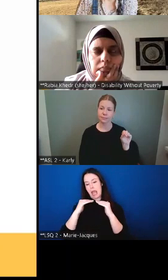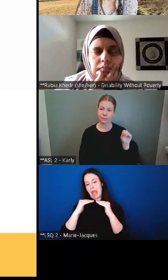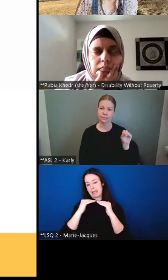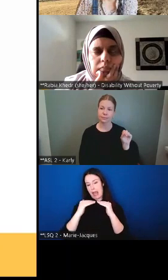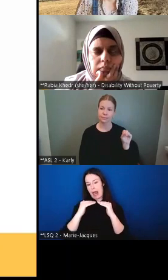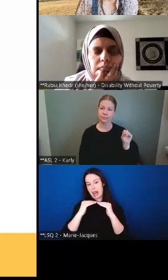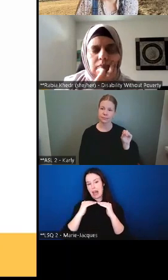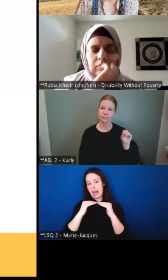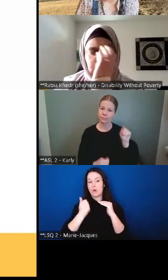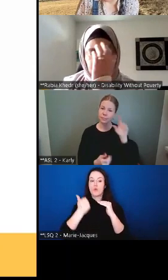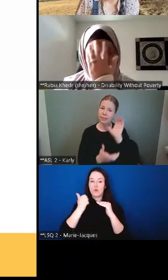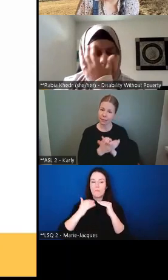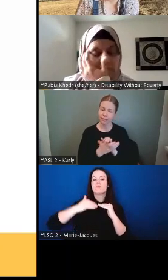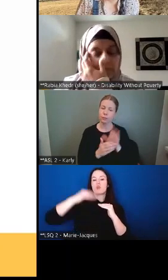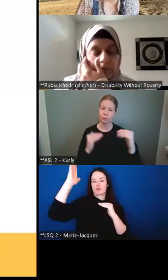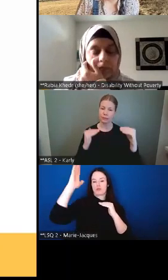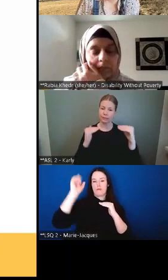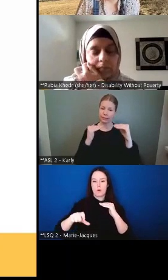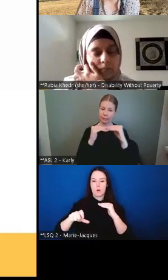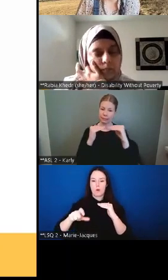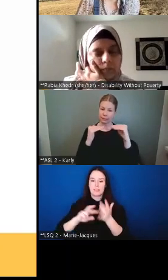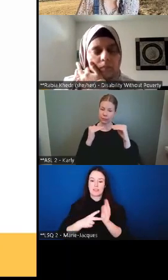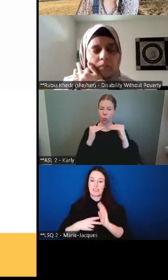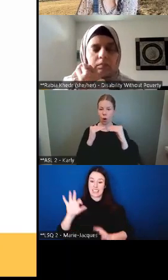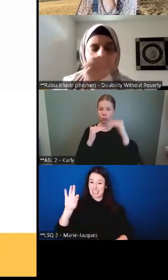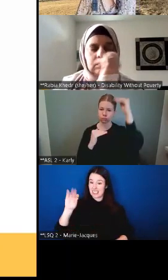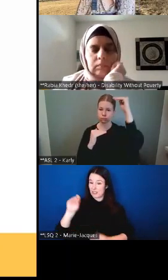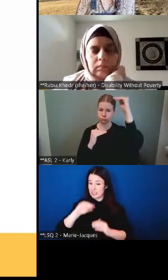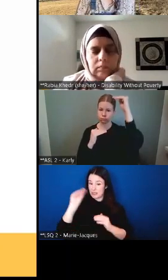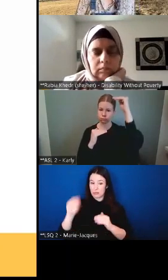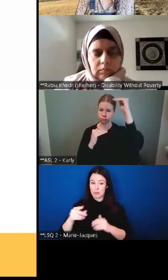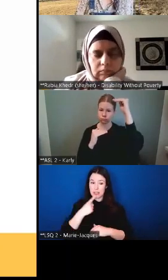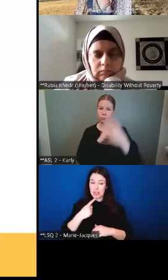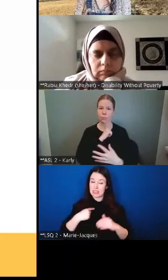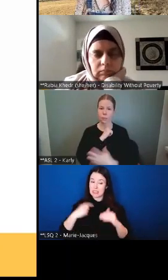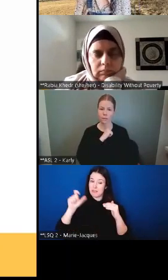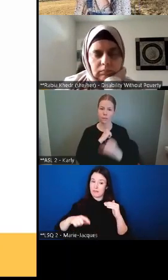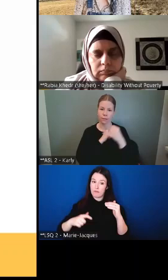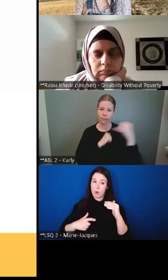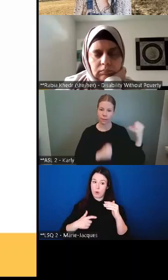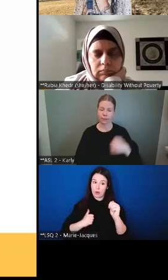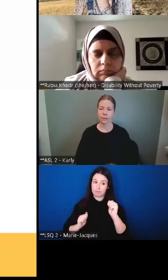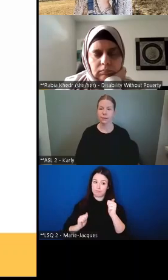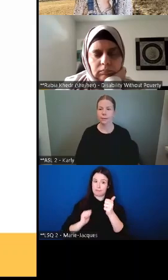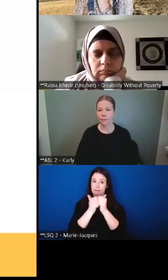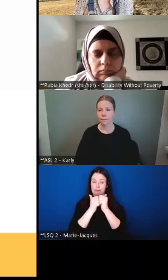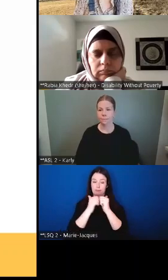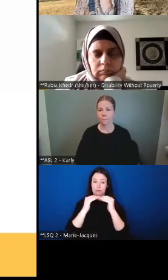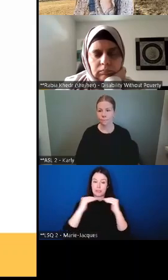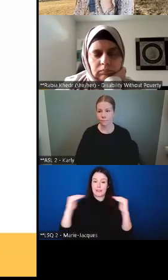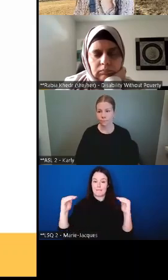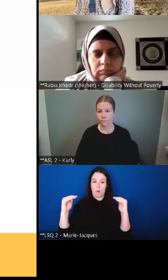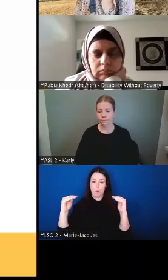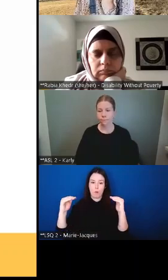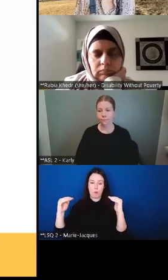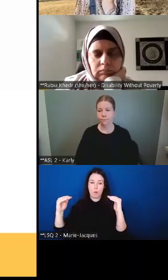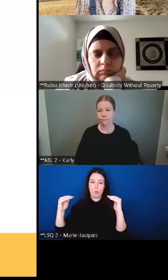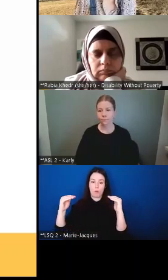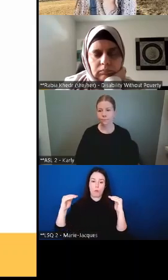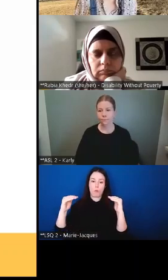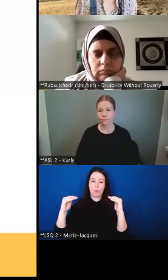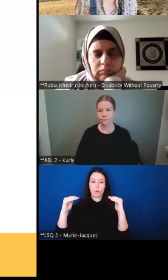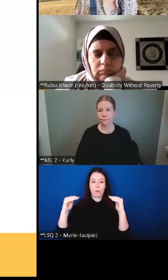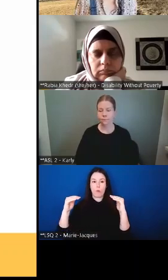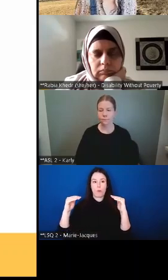um to be at or above the poverty line and i think you know i think again